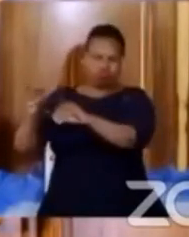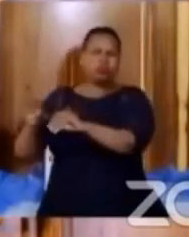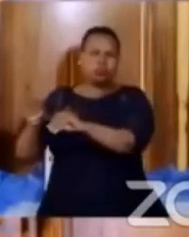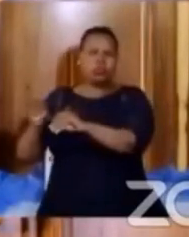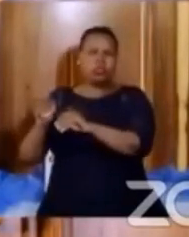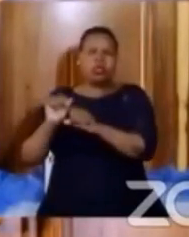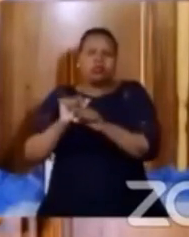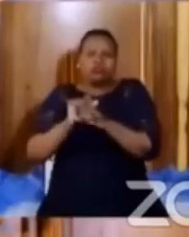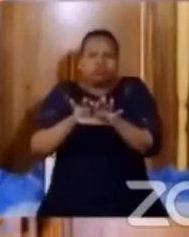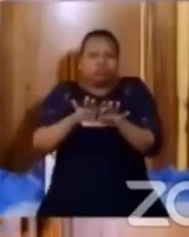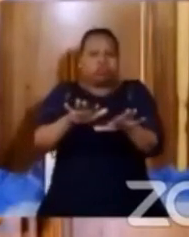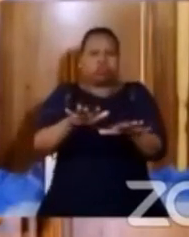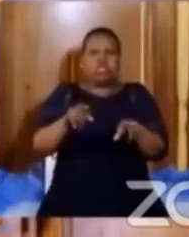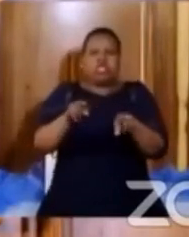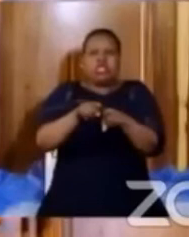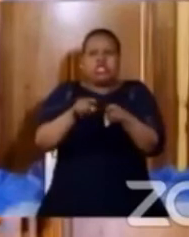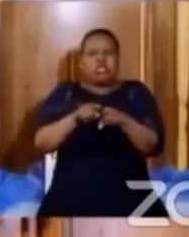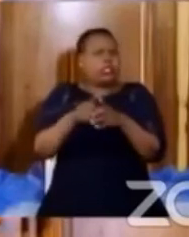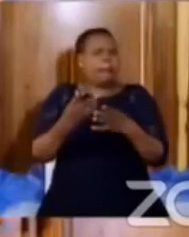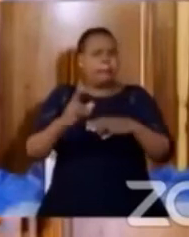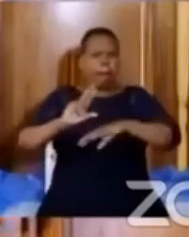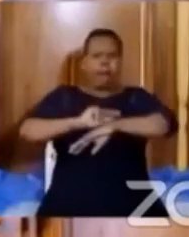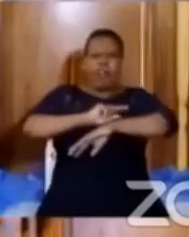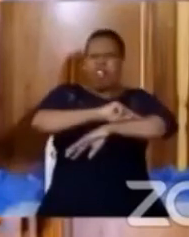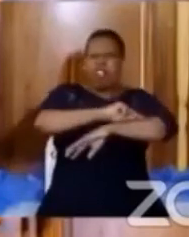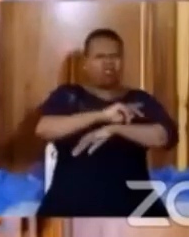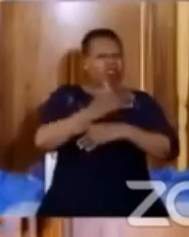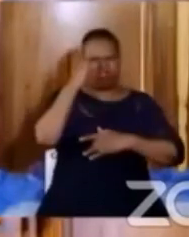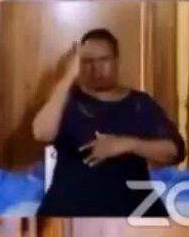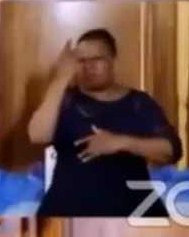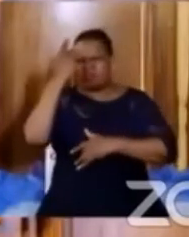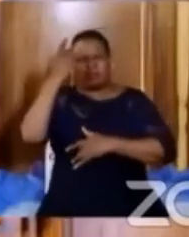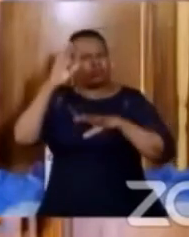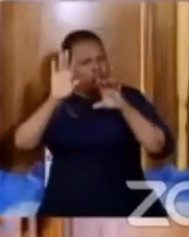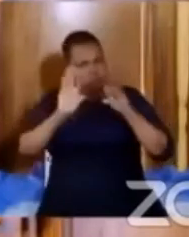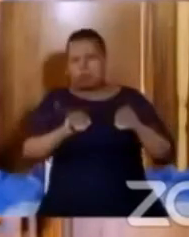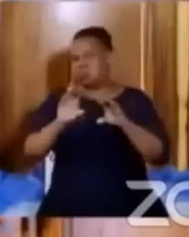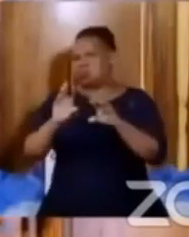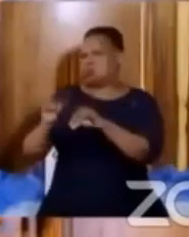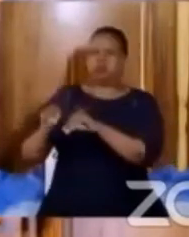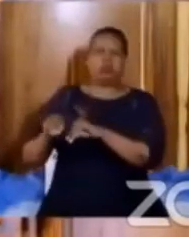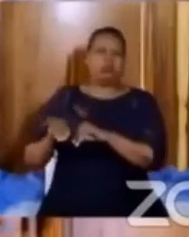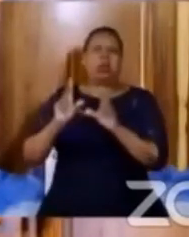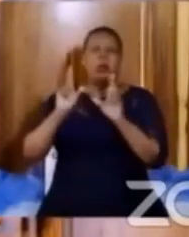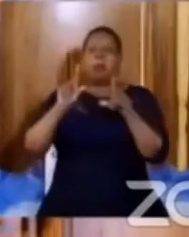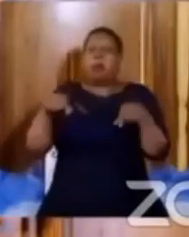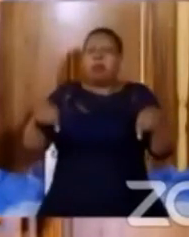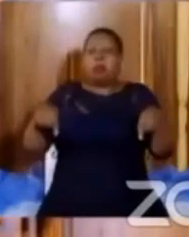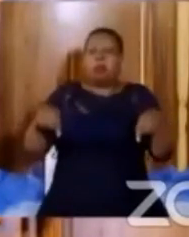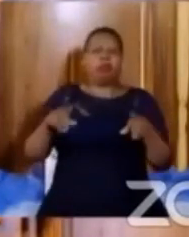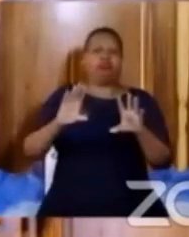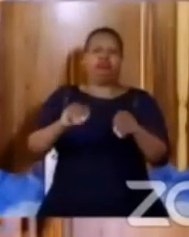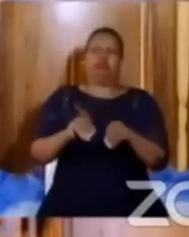The words that are cursing all illnesses and diseases that are amongst people. The